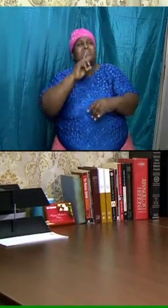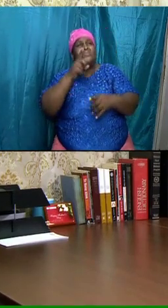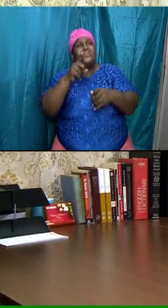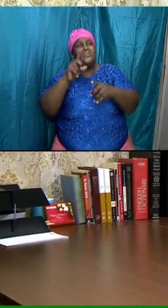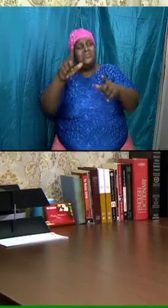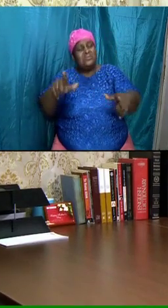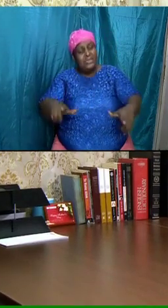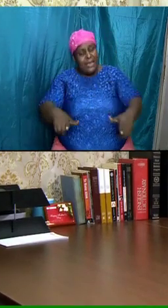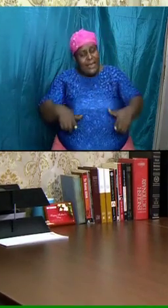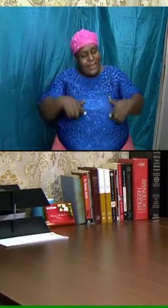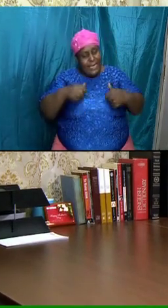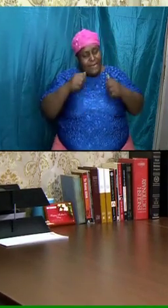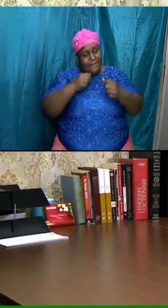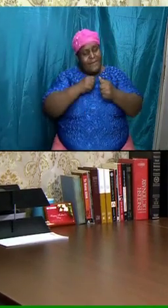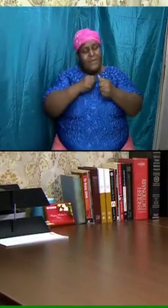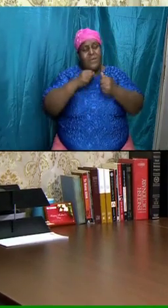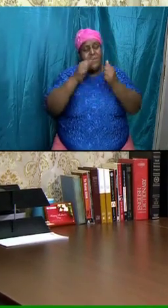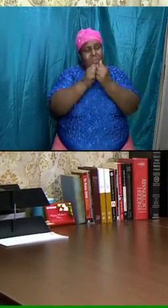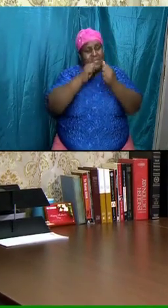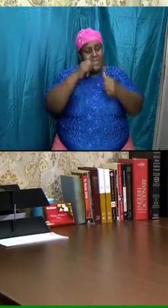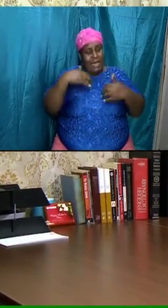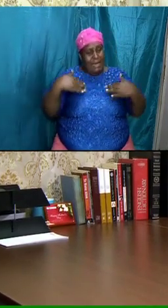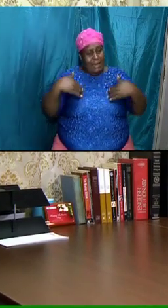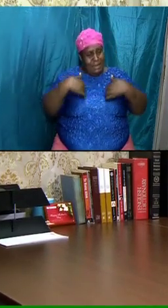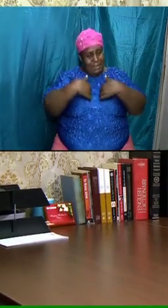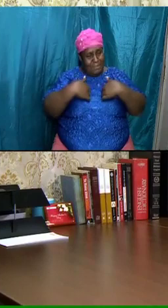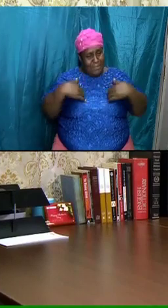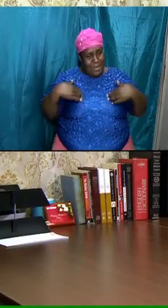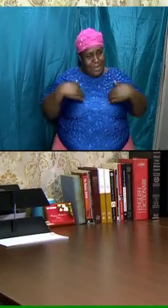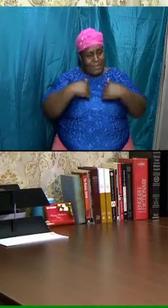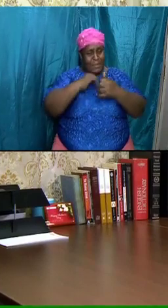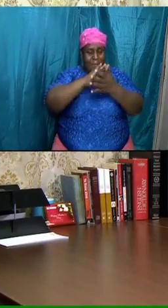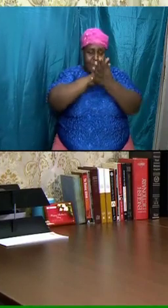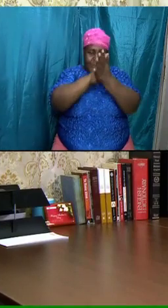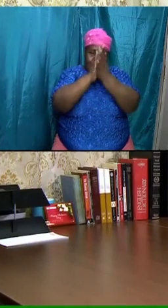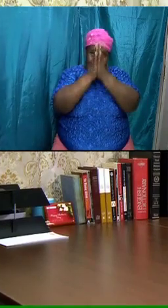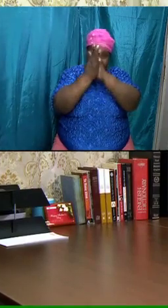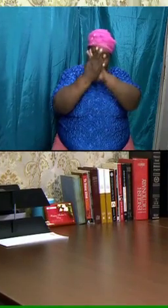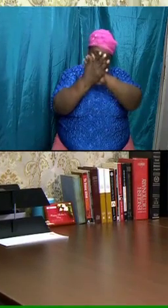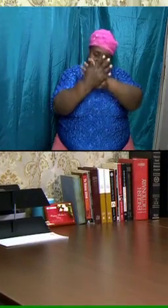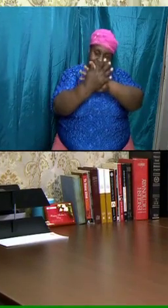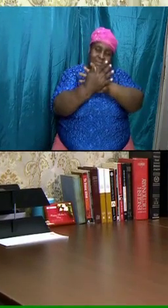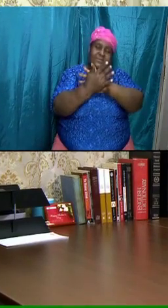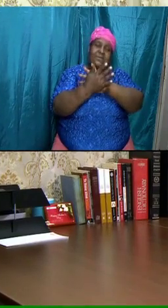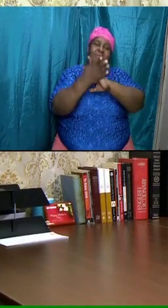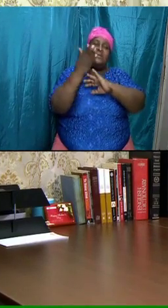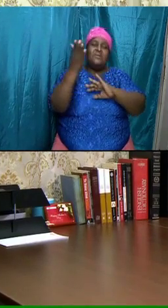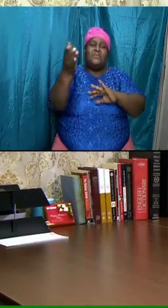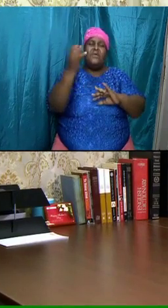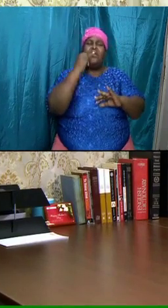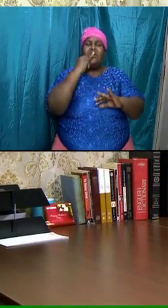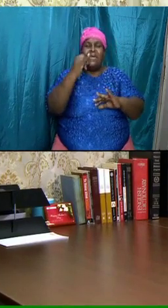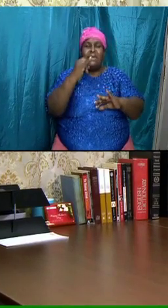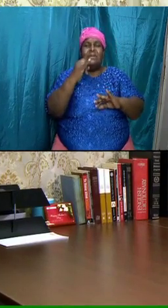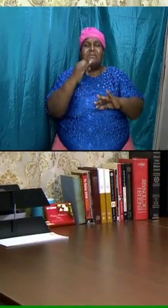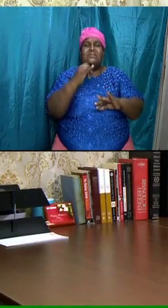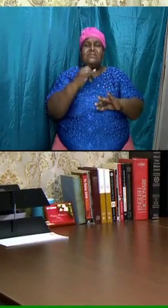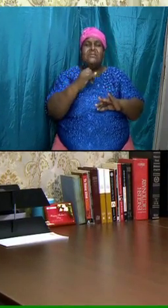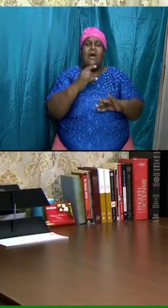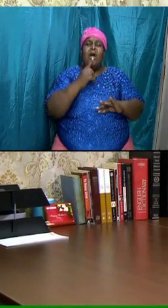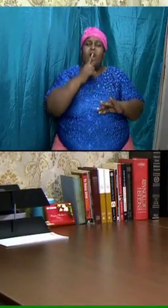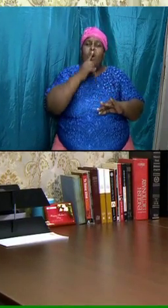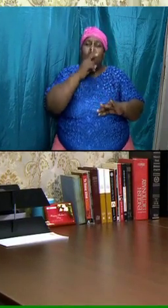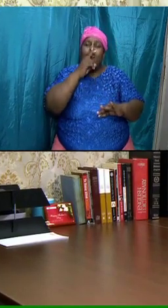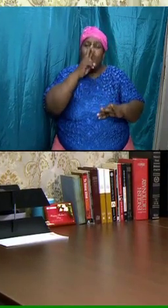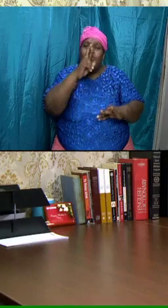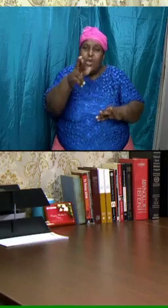about that when we get back next to God willing and we are going to see the sequence that there is a literal kingdom of